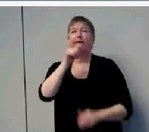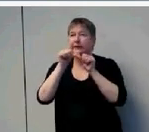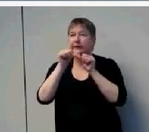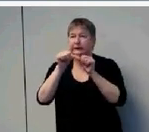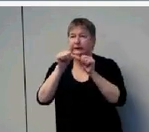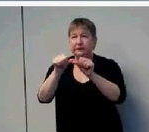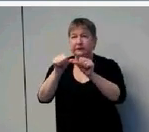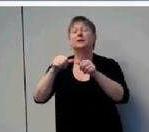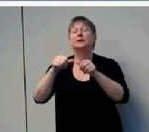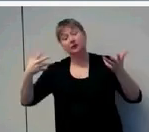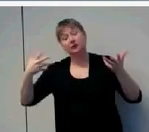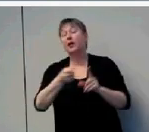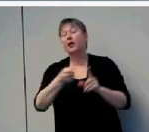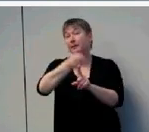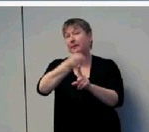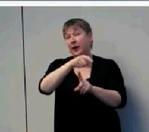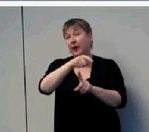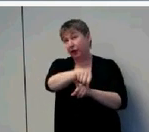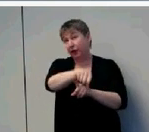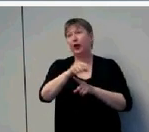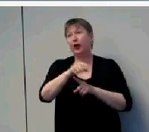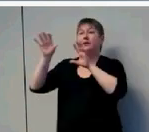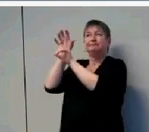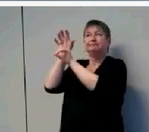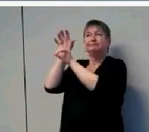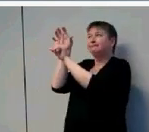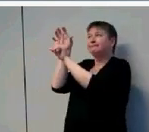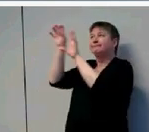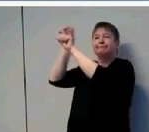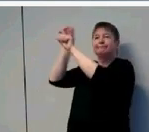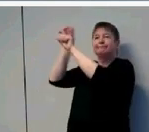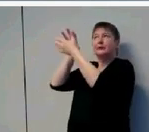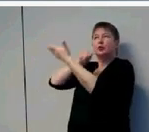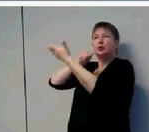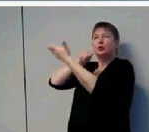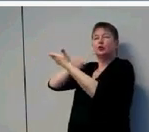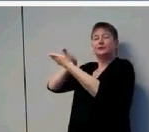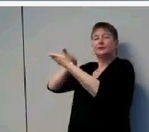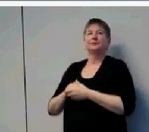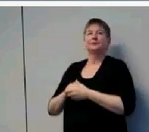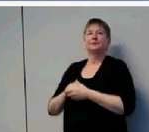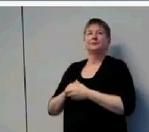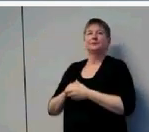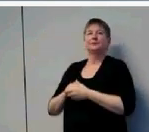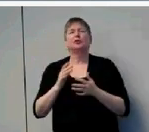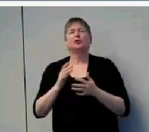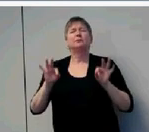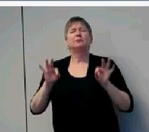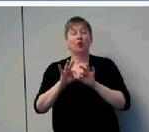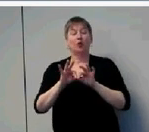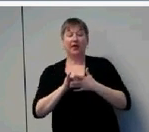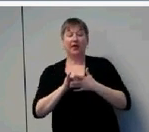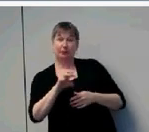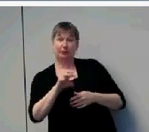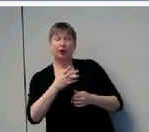that accessing the language input around you, as well as quality interaction with adults,